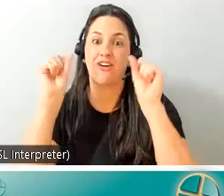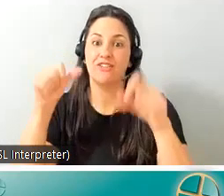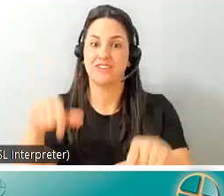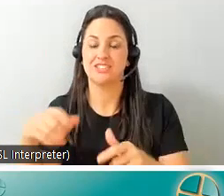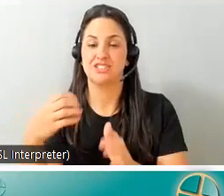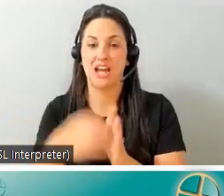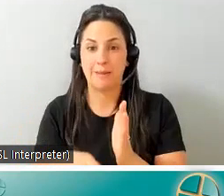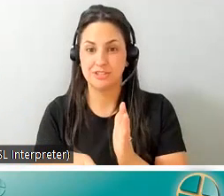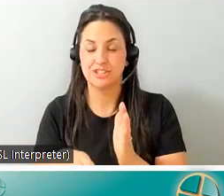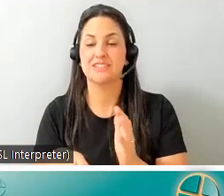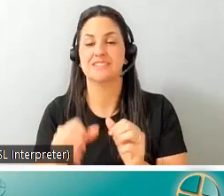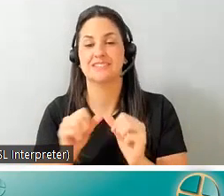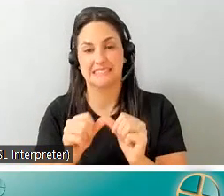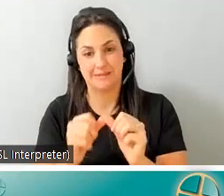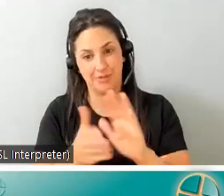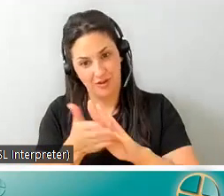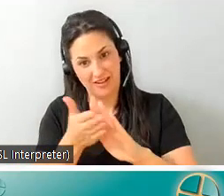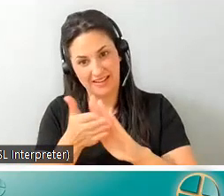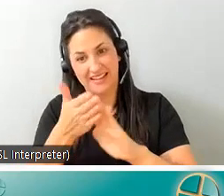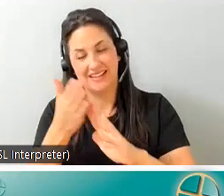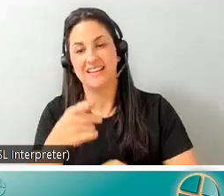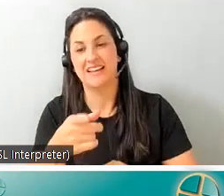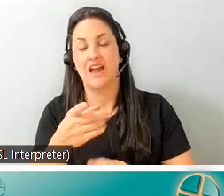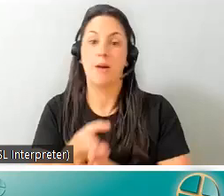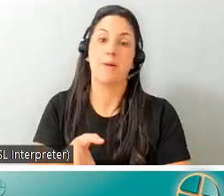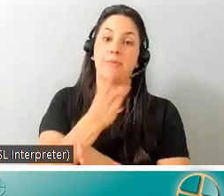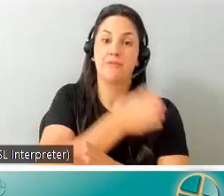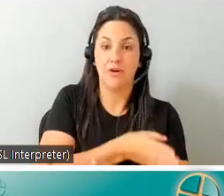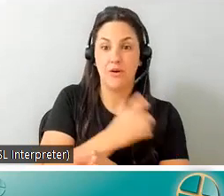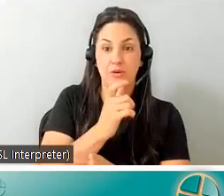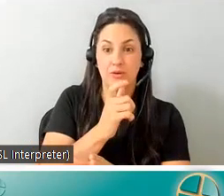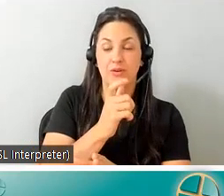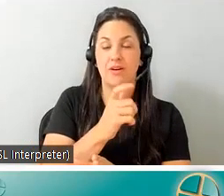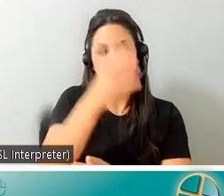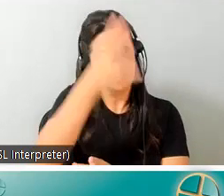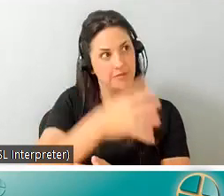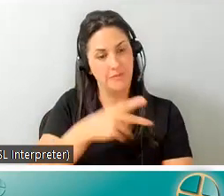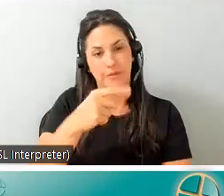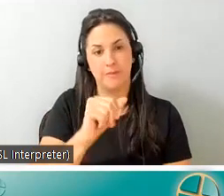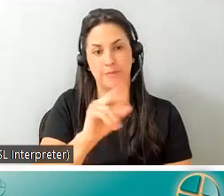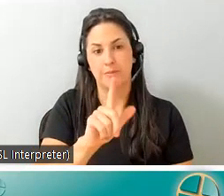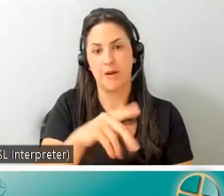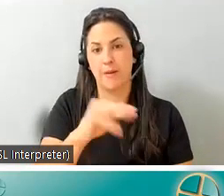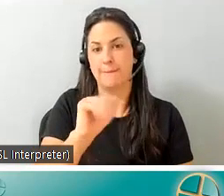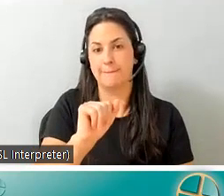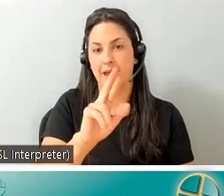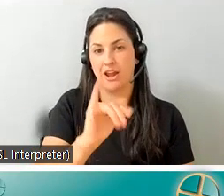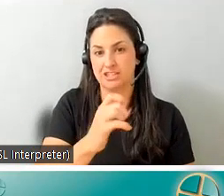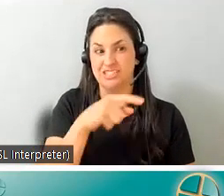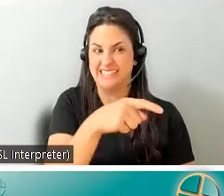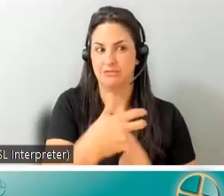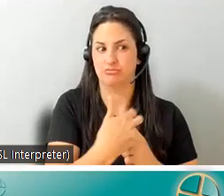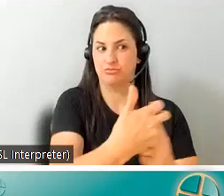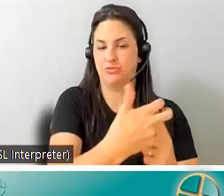is and is keeping it going which is wonderful her predecessor was a gentleman named paul marriage who recruited me in